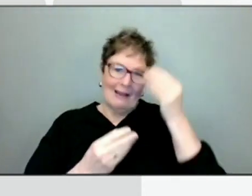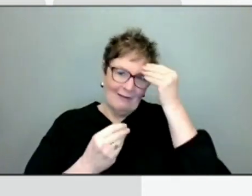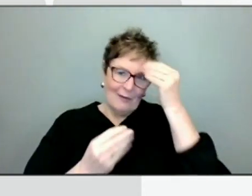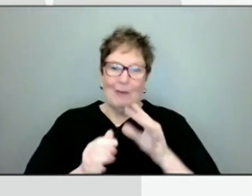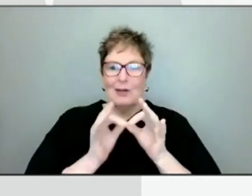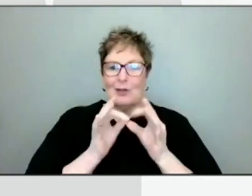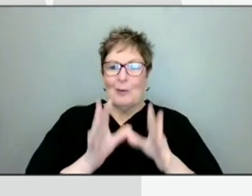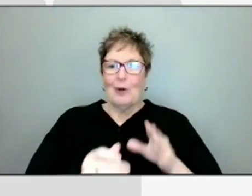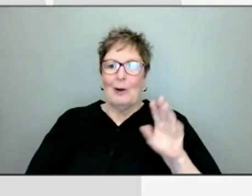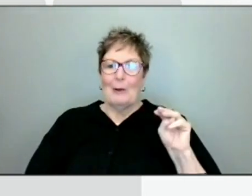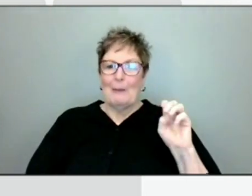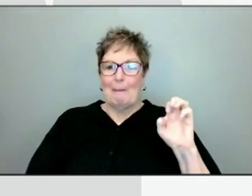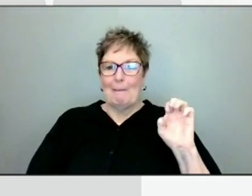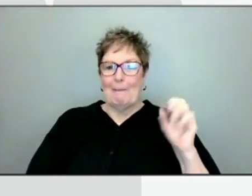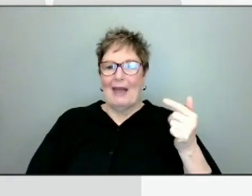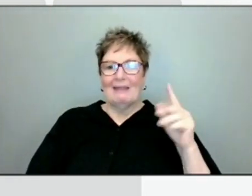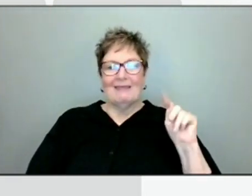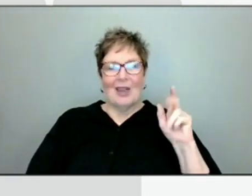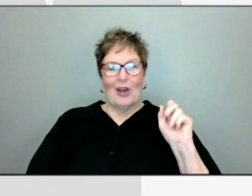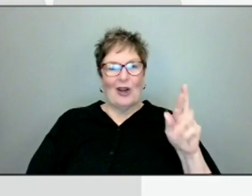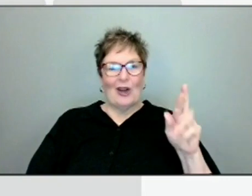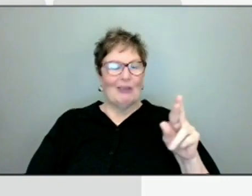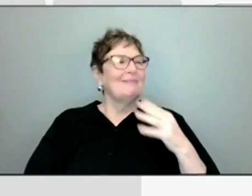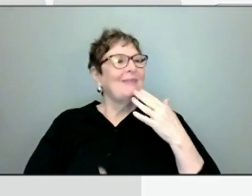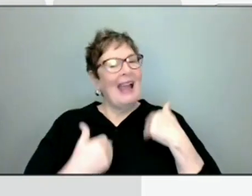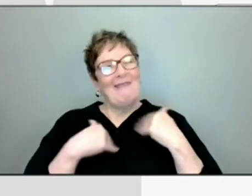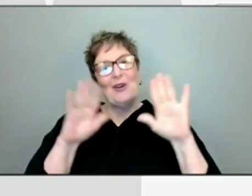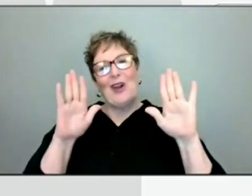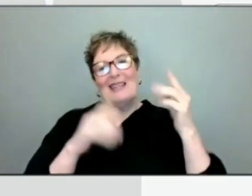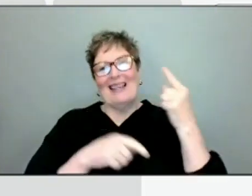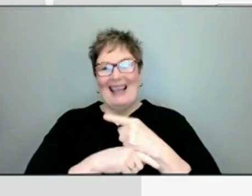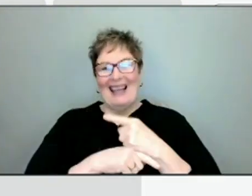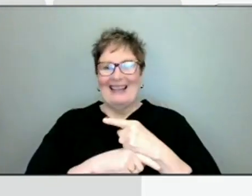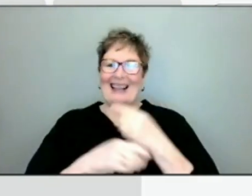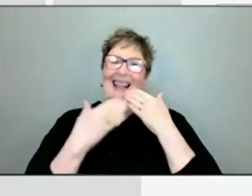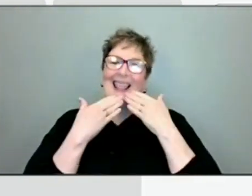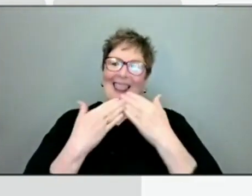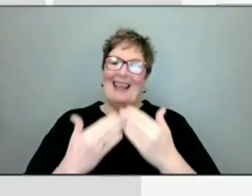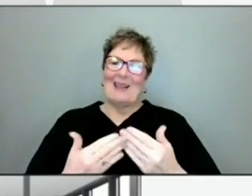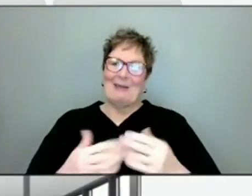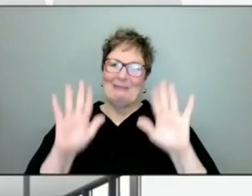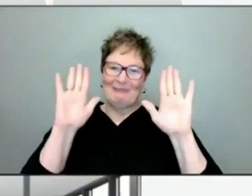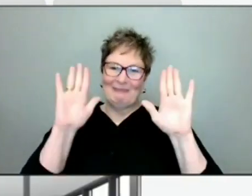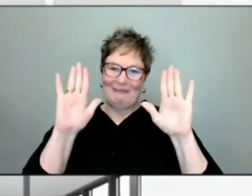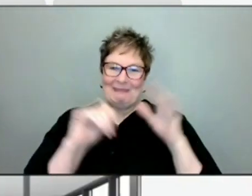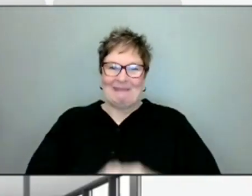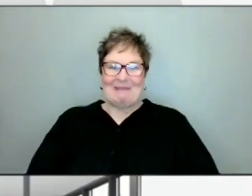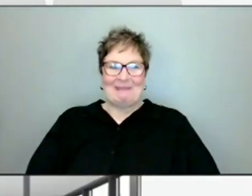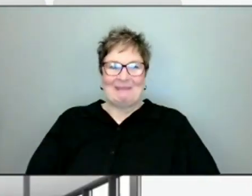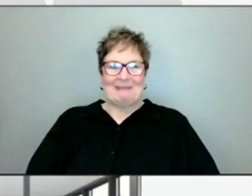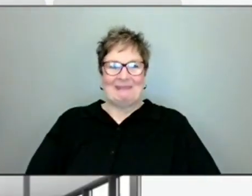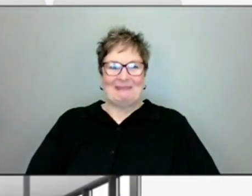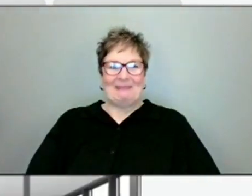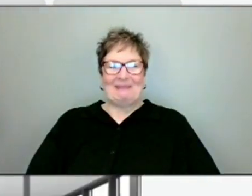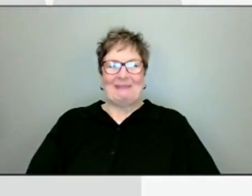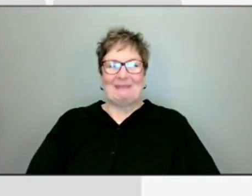today, Meg Tucker. Have a great day. Thank you, Bill, and everybody else. Thank you.